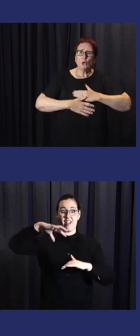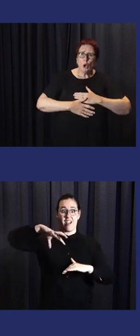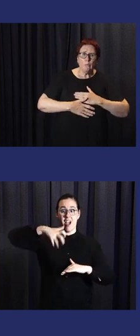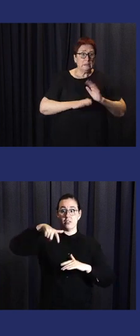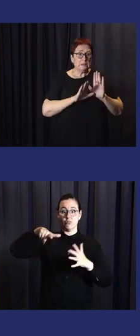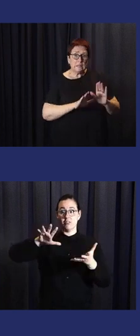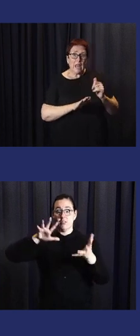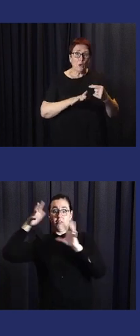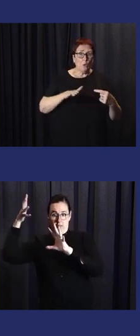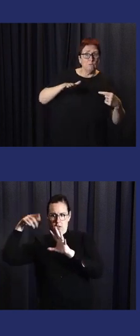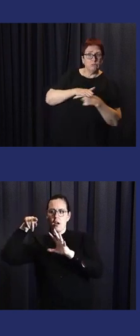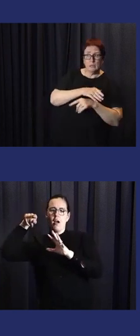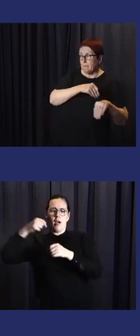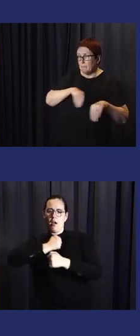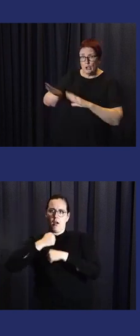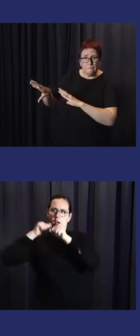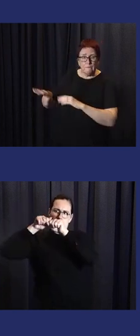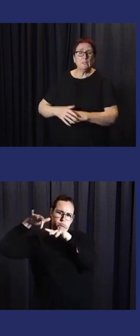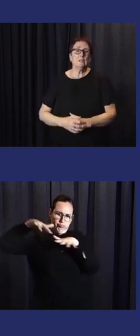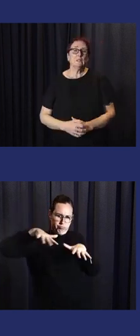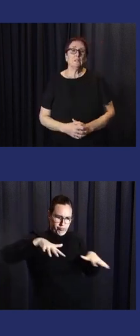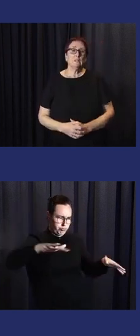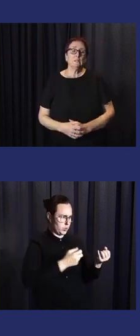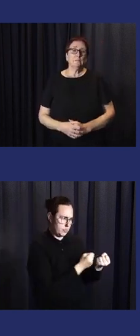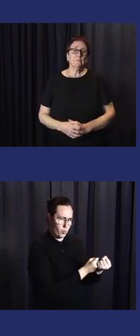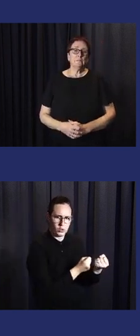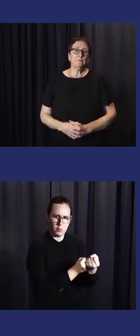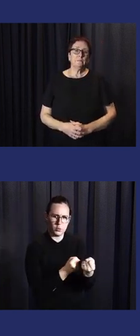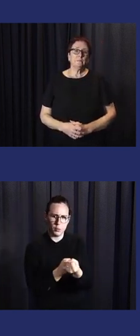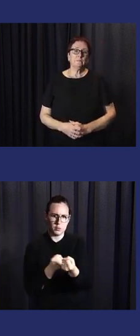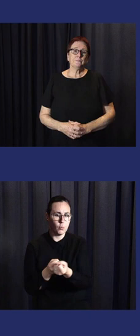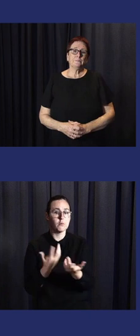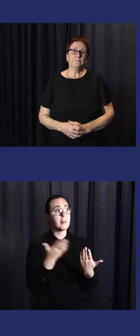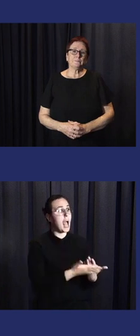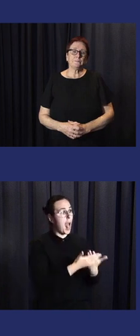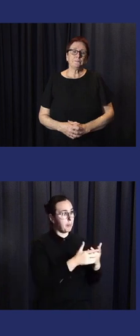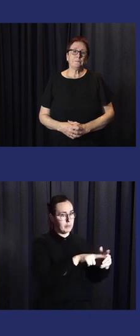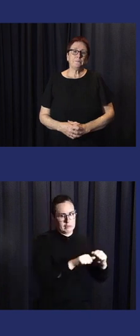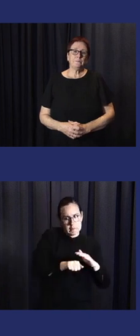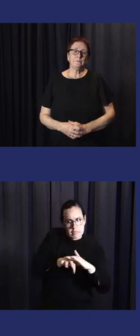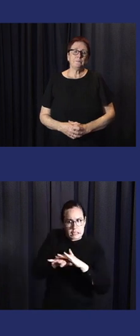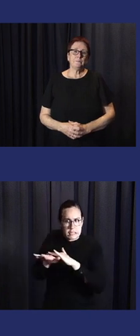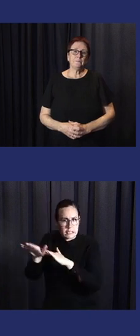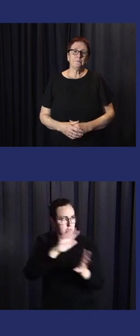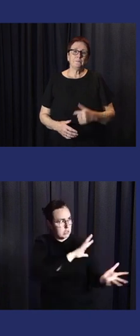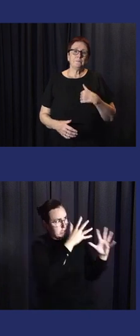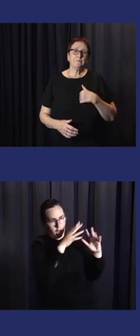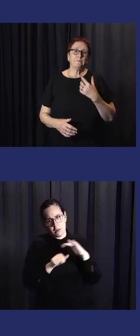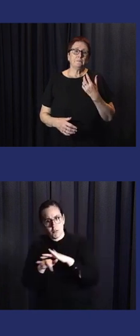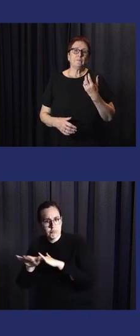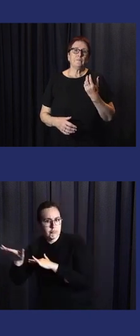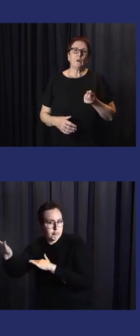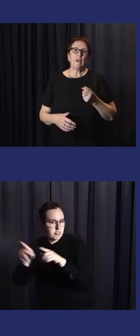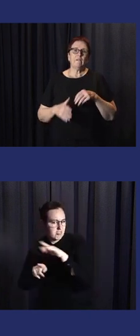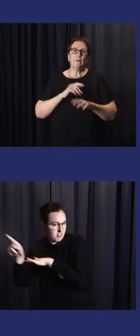support the people to prepare to cope or evacuation in case of disaster. And also